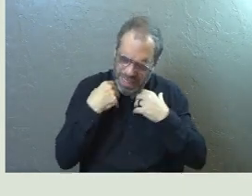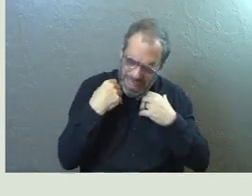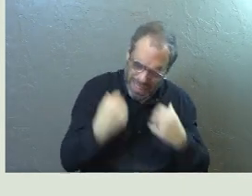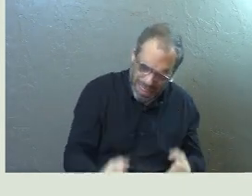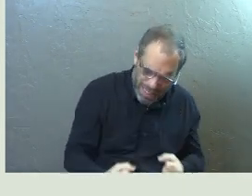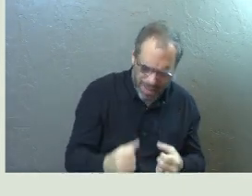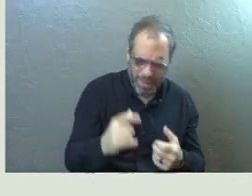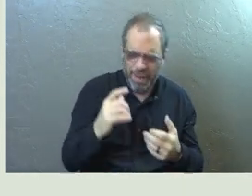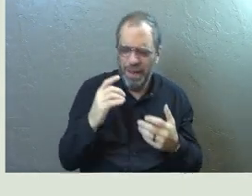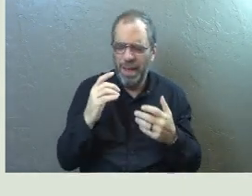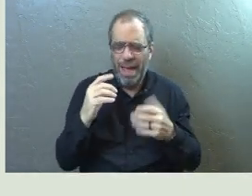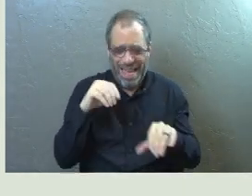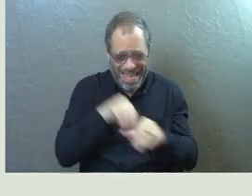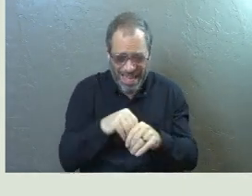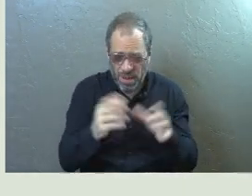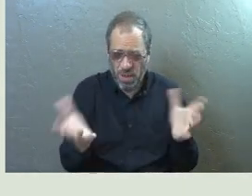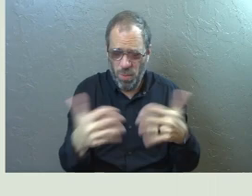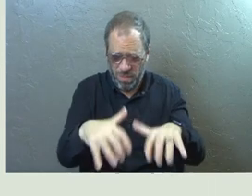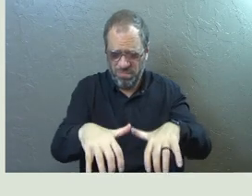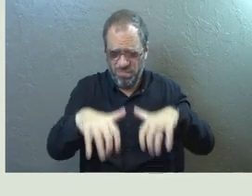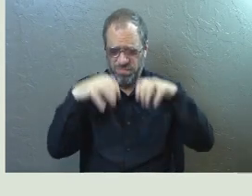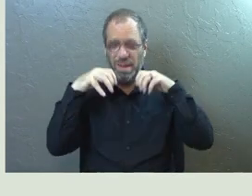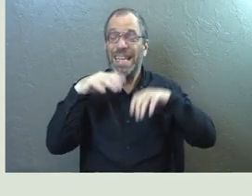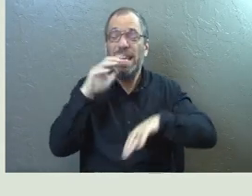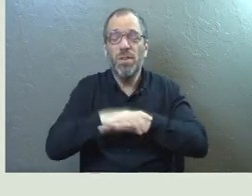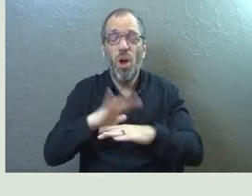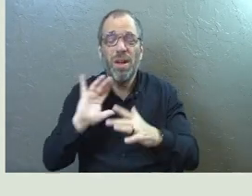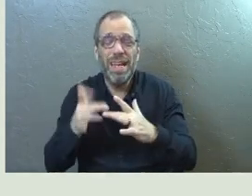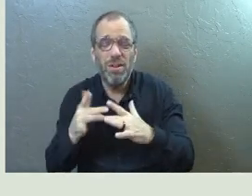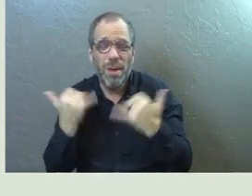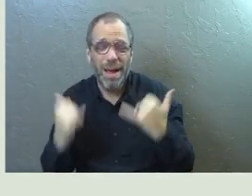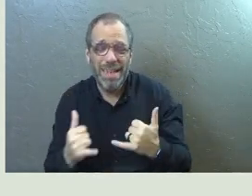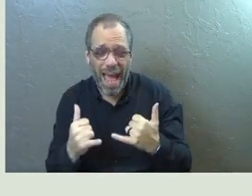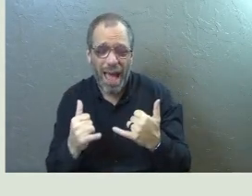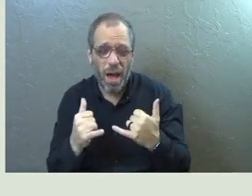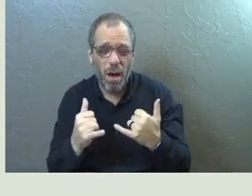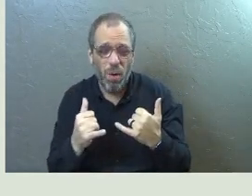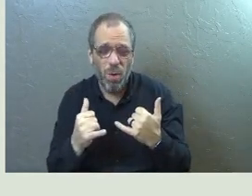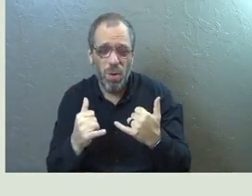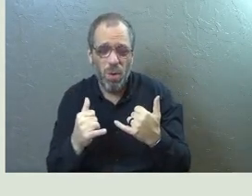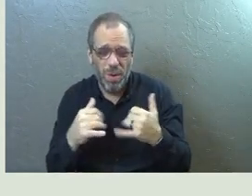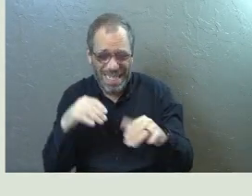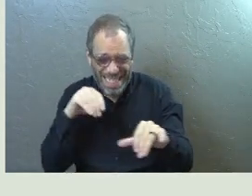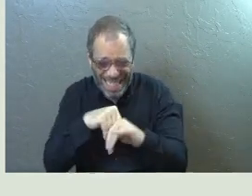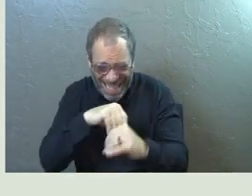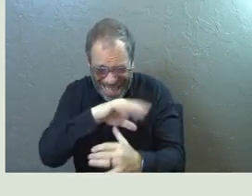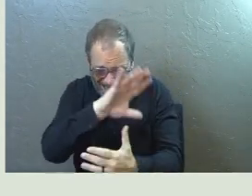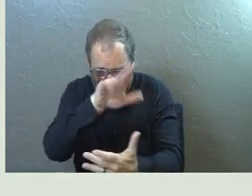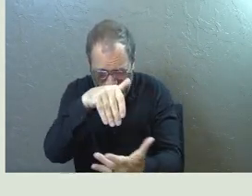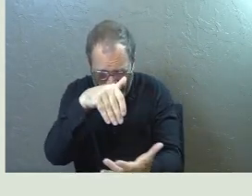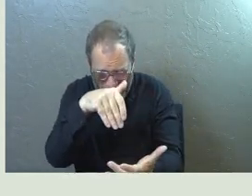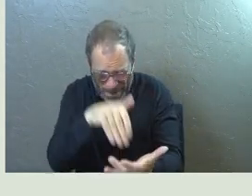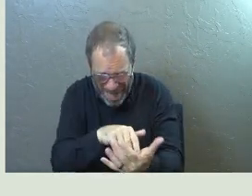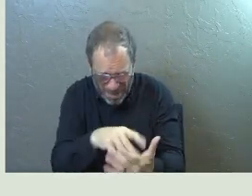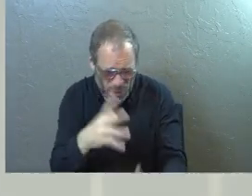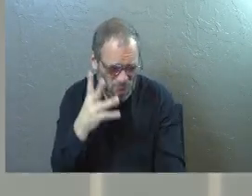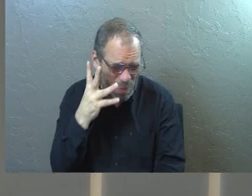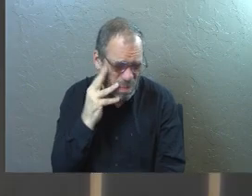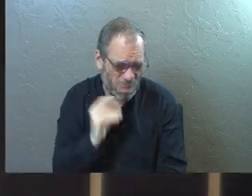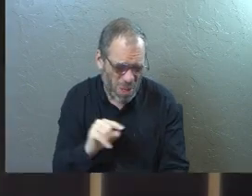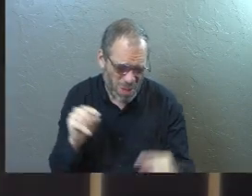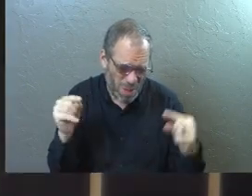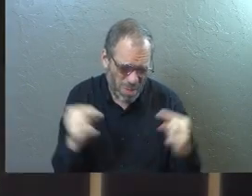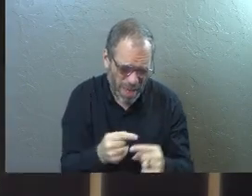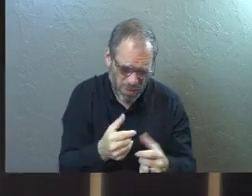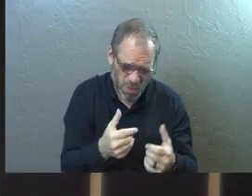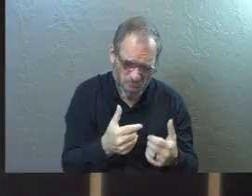to us. And God, for those in the room, those even online, God, right now that are right in the midst of a painful season, God,